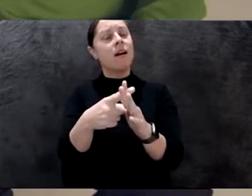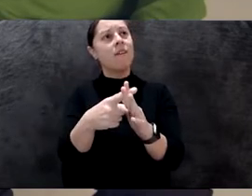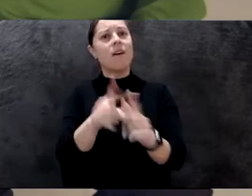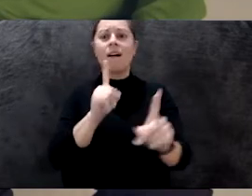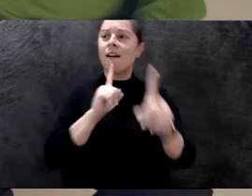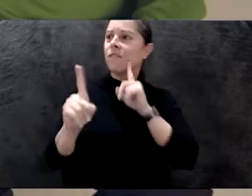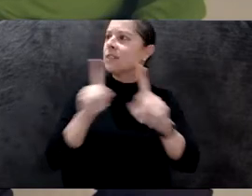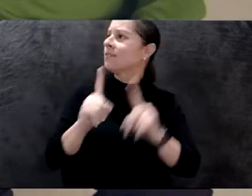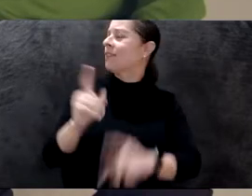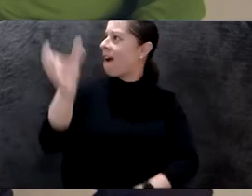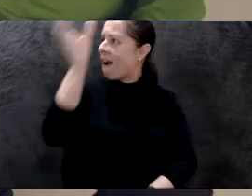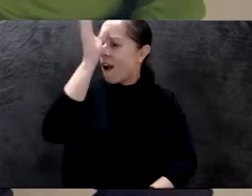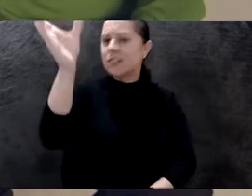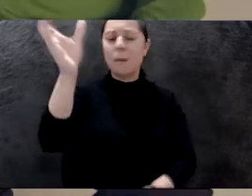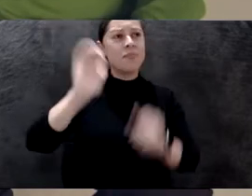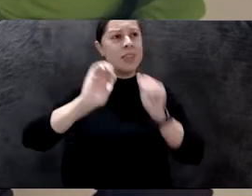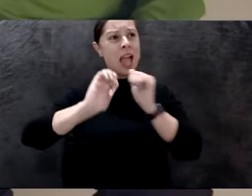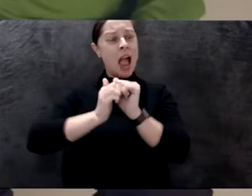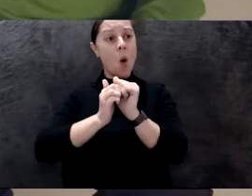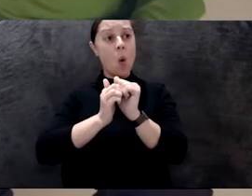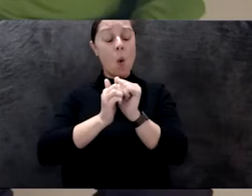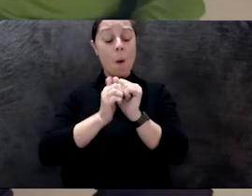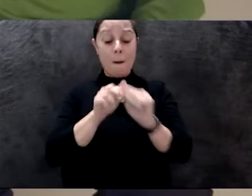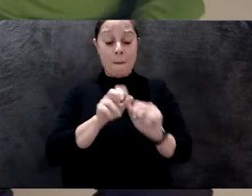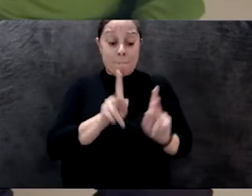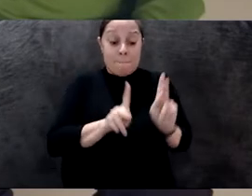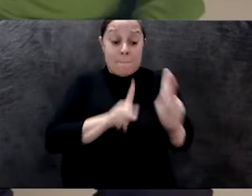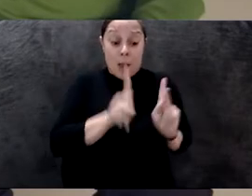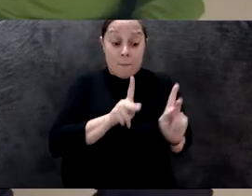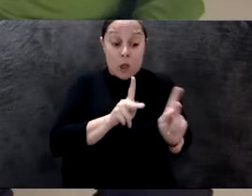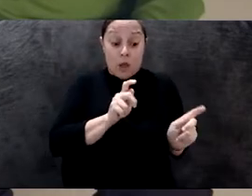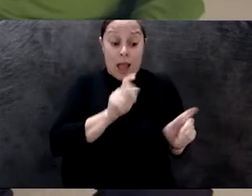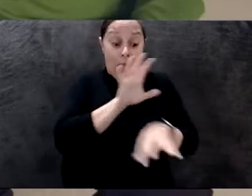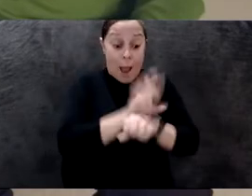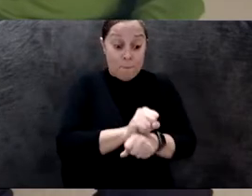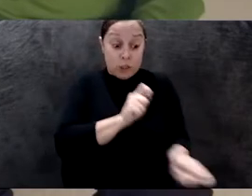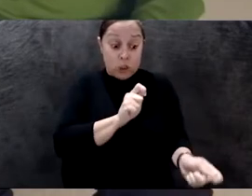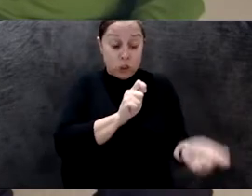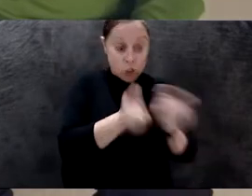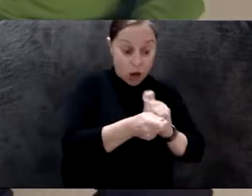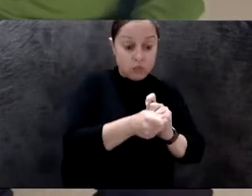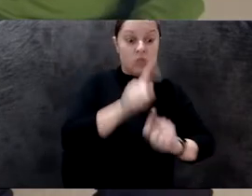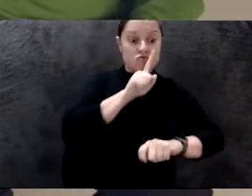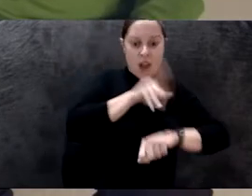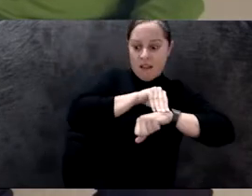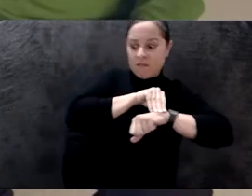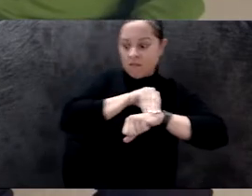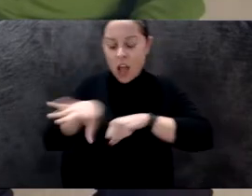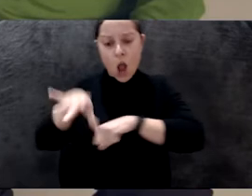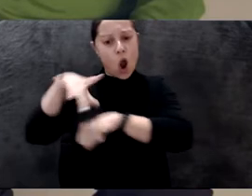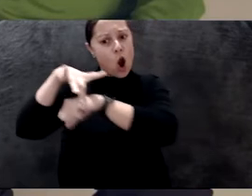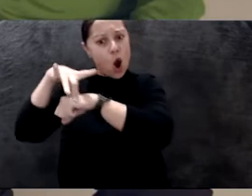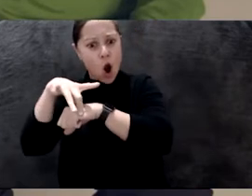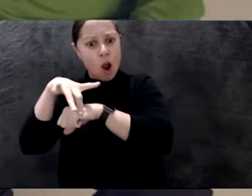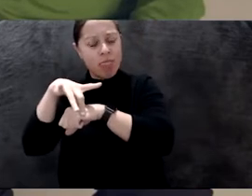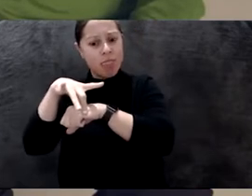the change of certain people on the planet earth and their habits have really kind of, even at planetary scales, have changed the